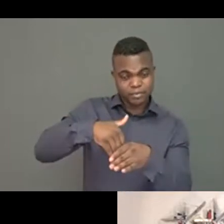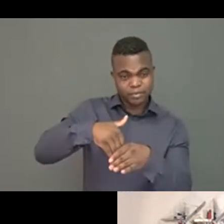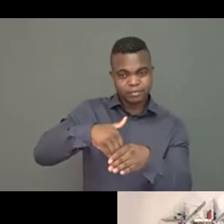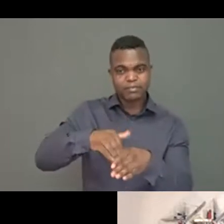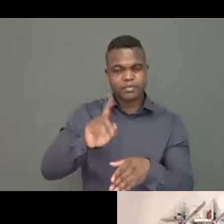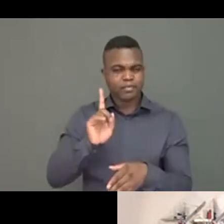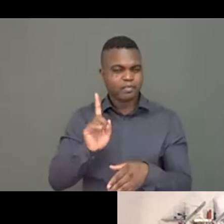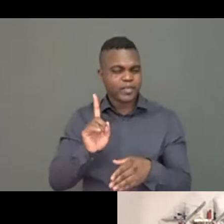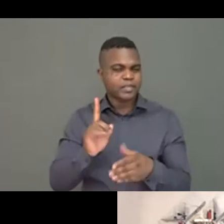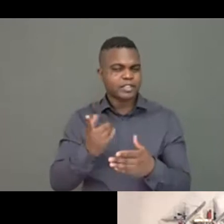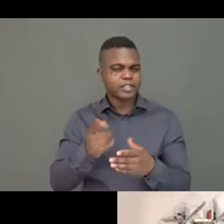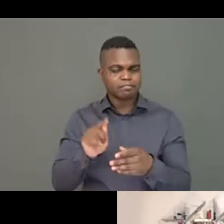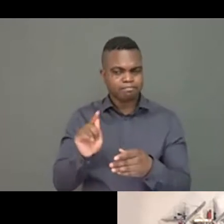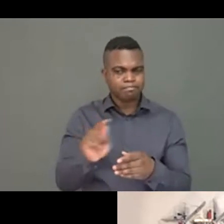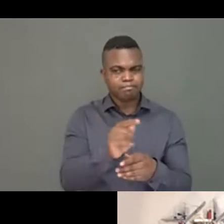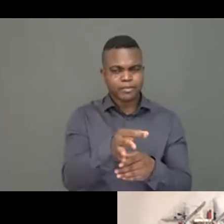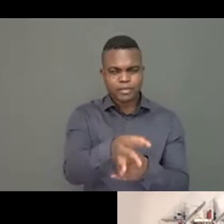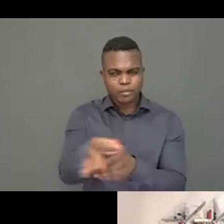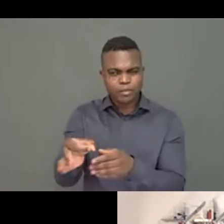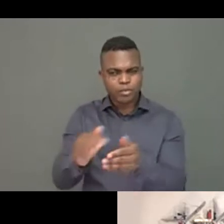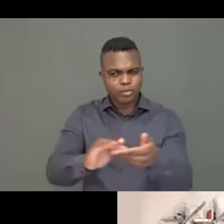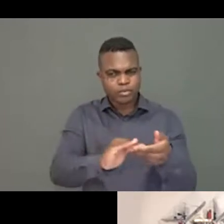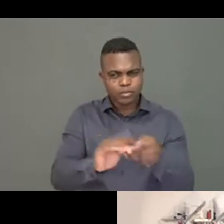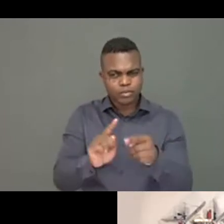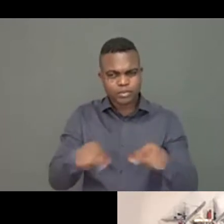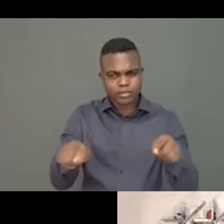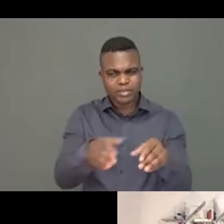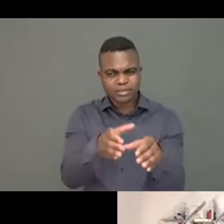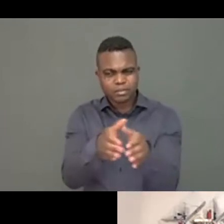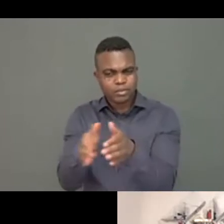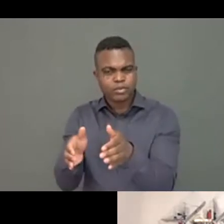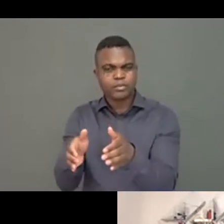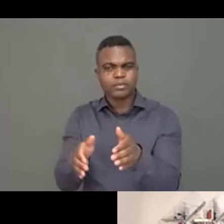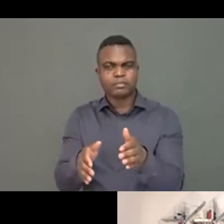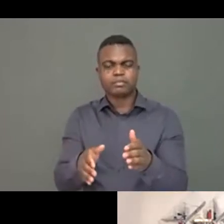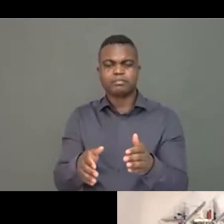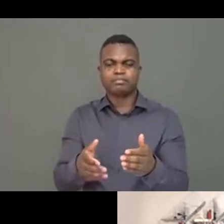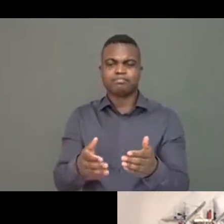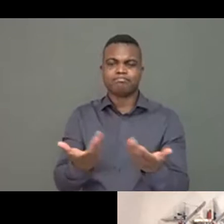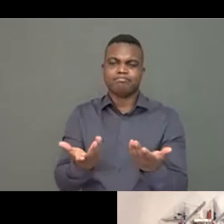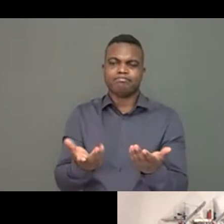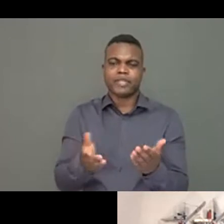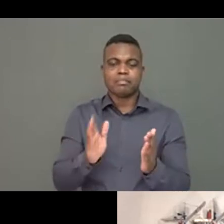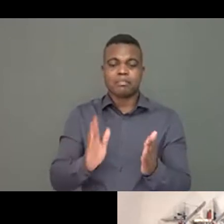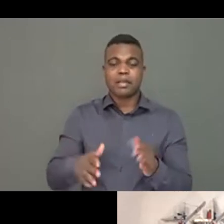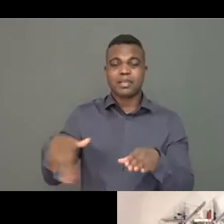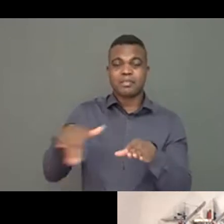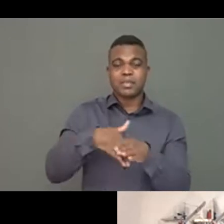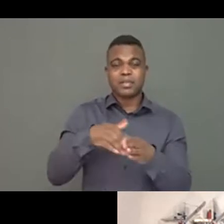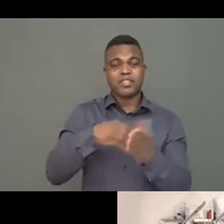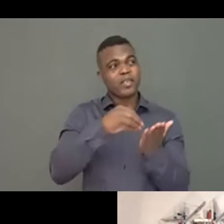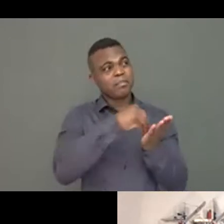fee structure is made in the way that the members make it accessible to anyone.